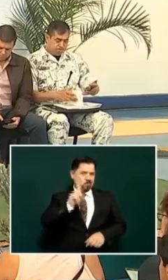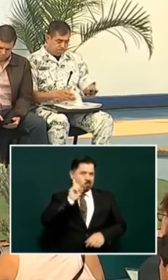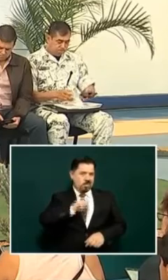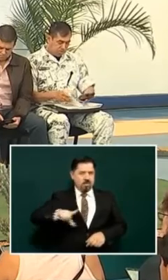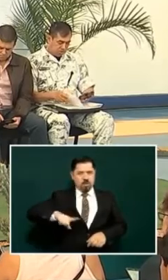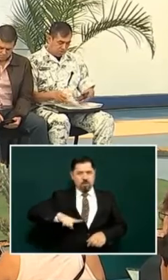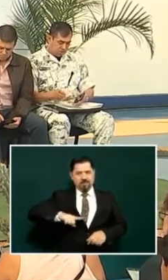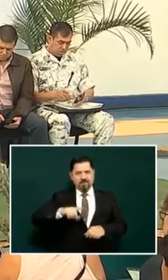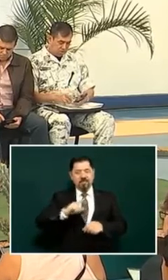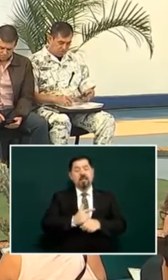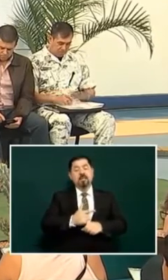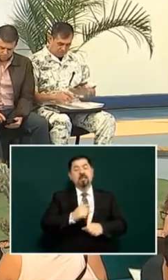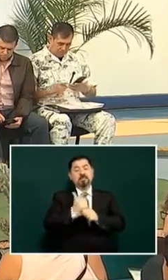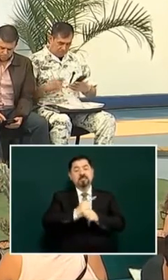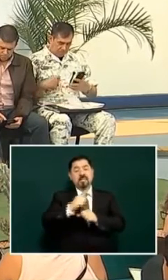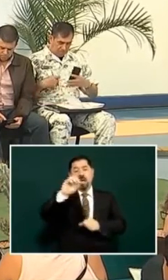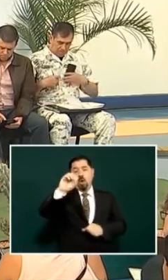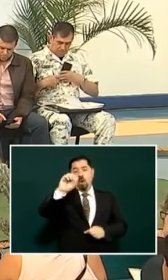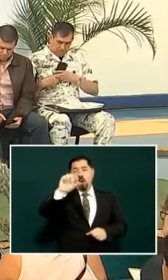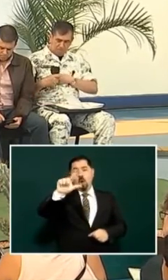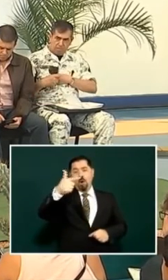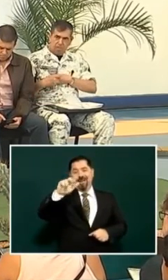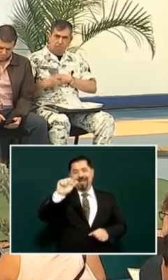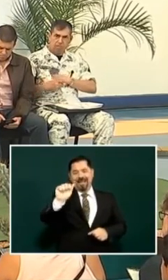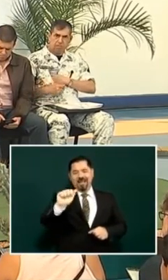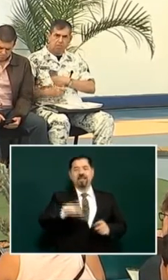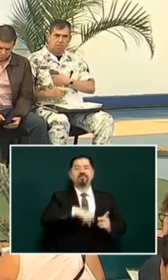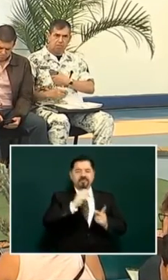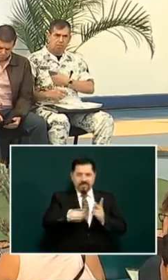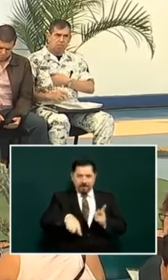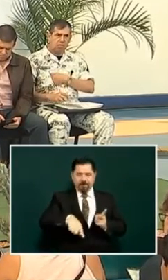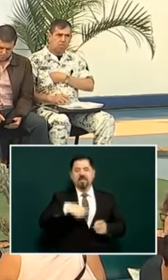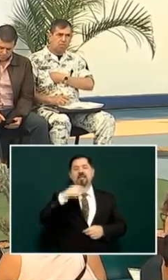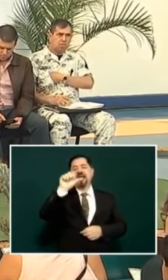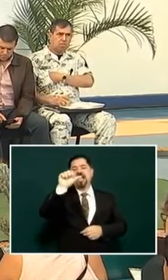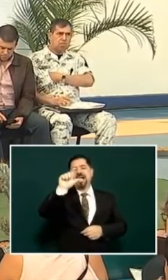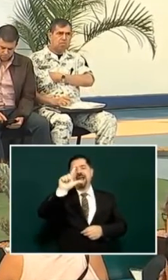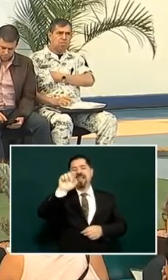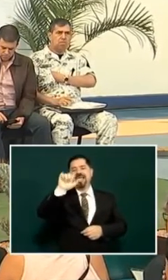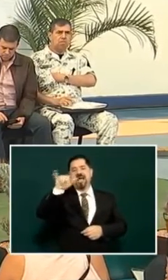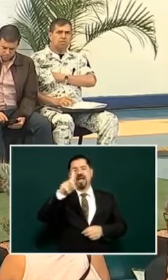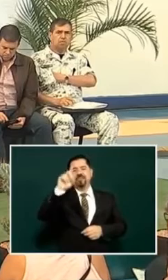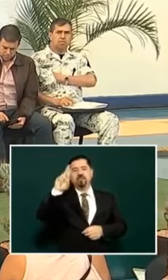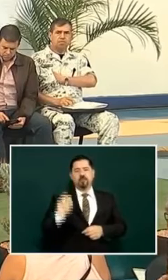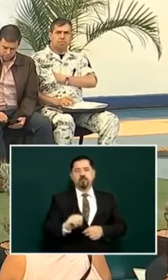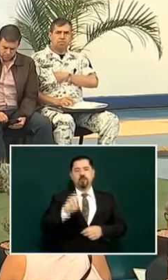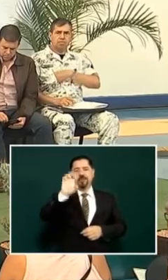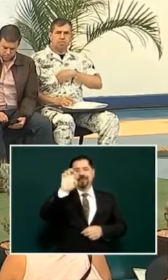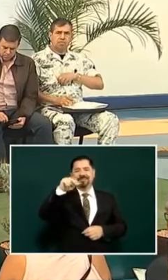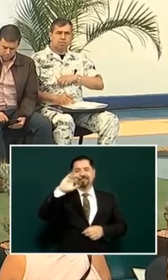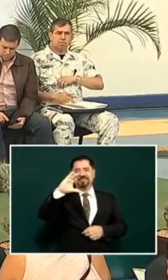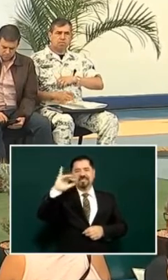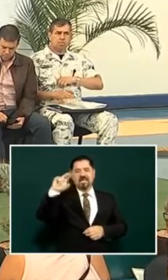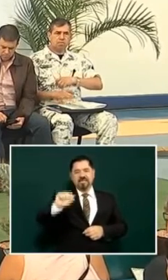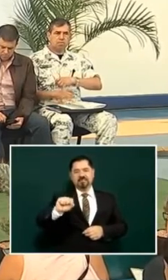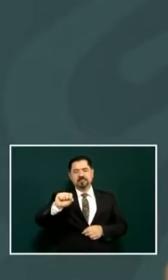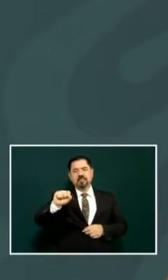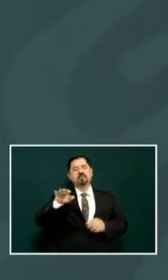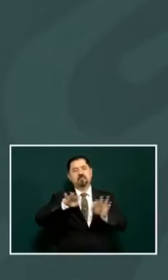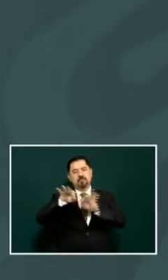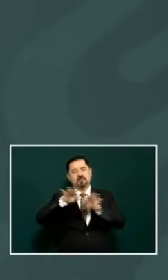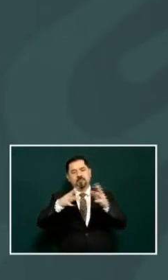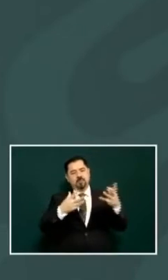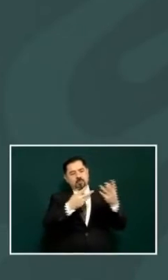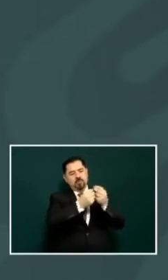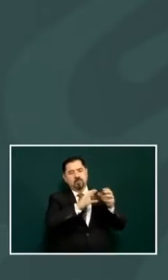secretary Cordero and Alejandro Encinas and we're going to work with them